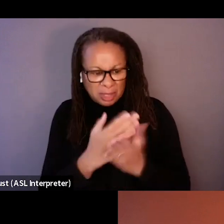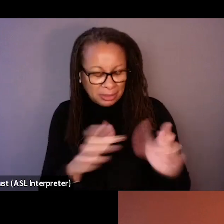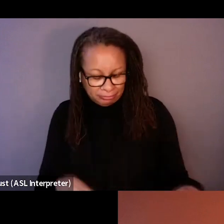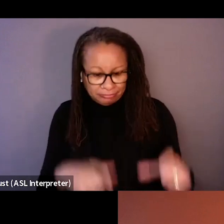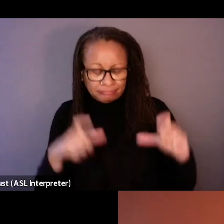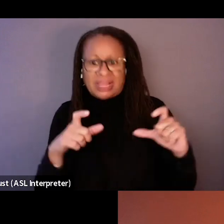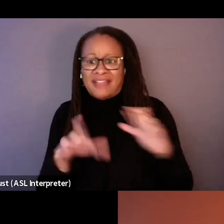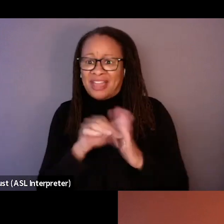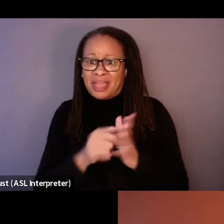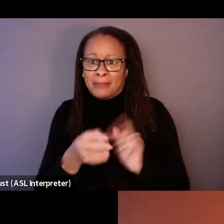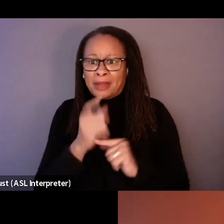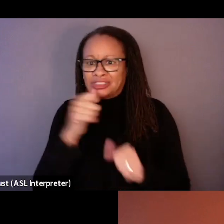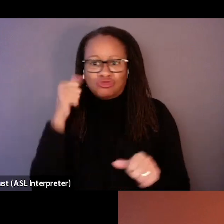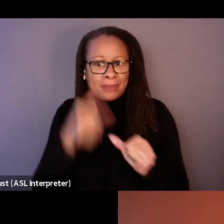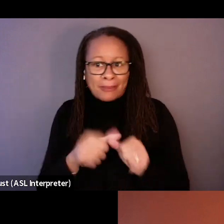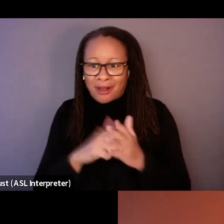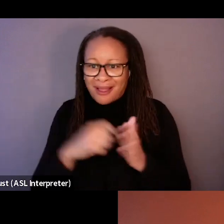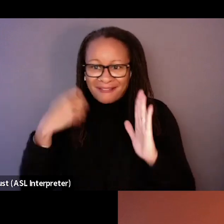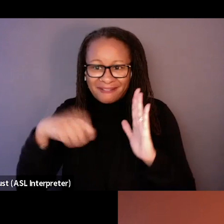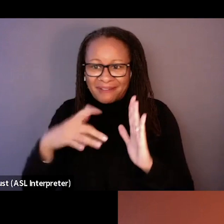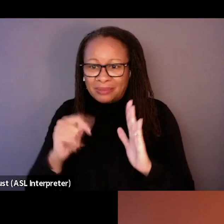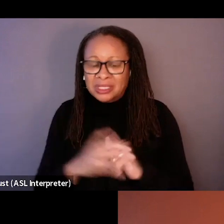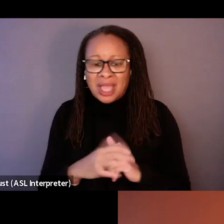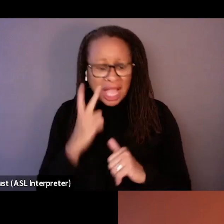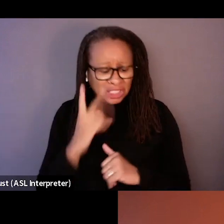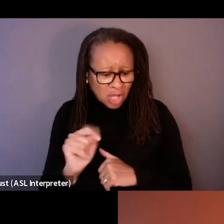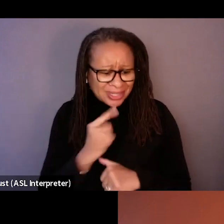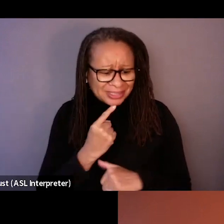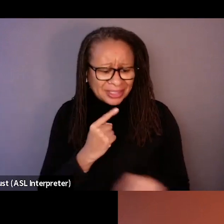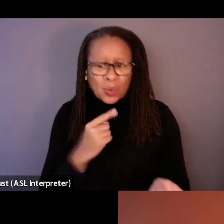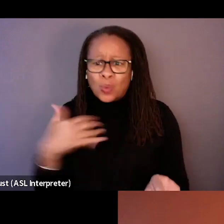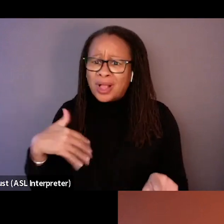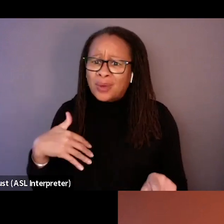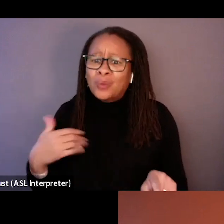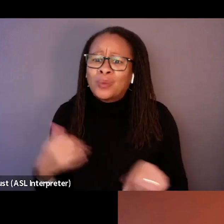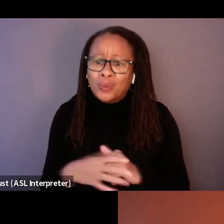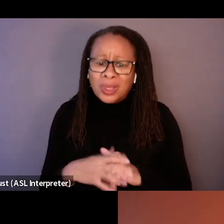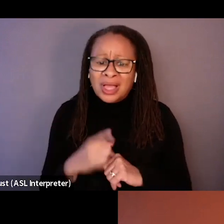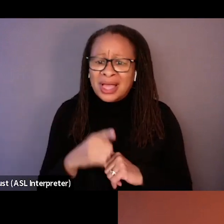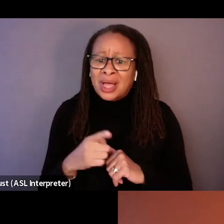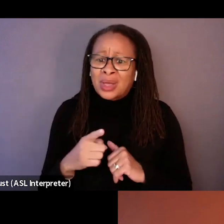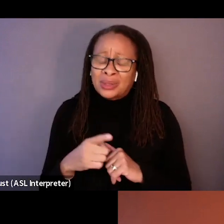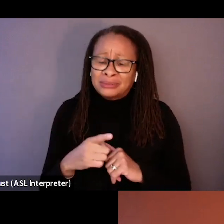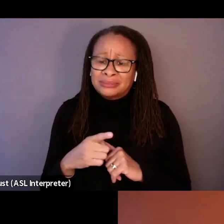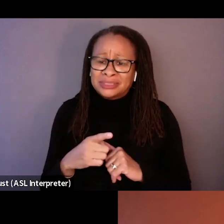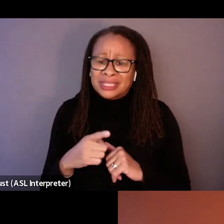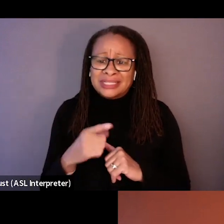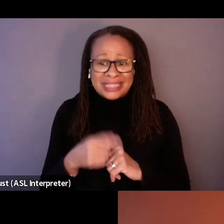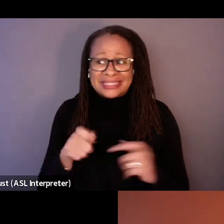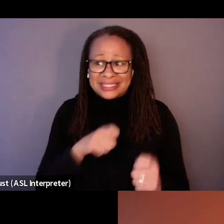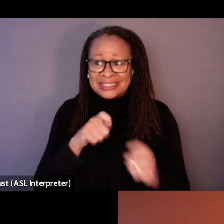that moment, I did not remember that I shot it, I just saw it and I said, wow, I mean, this is the film. This is